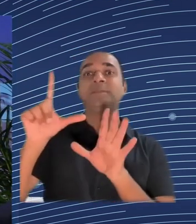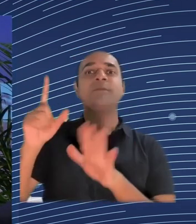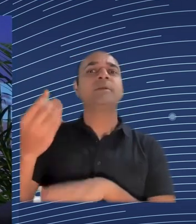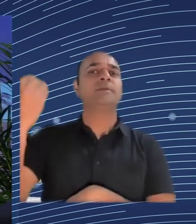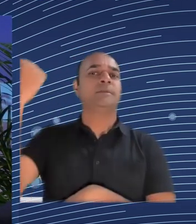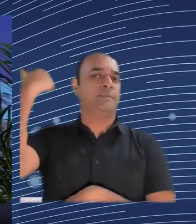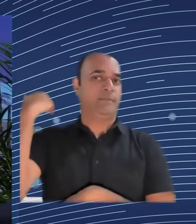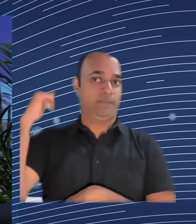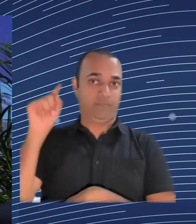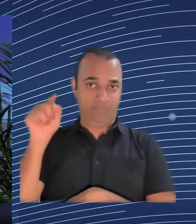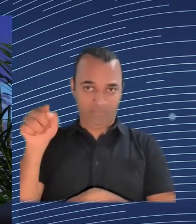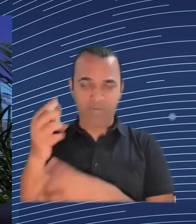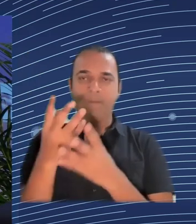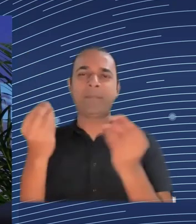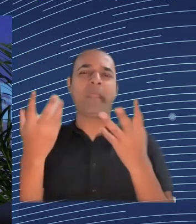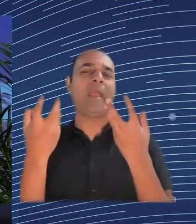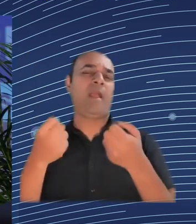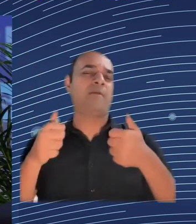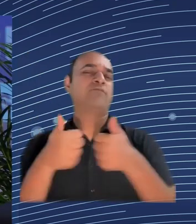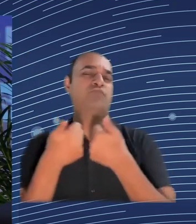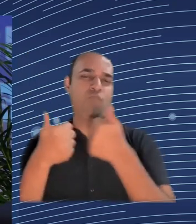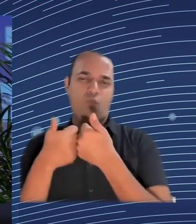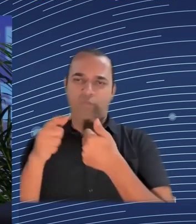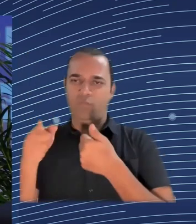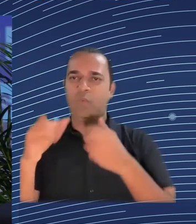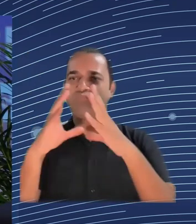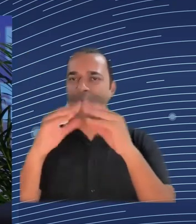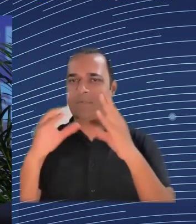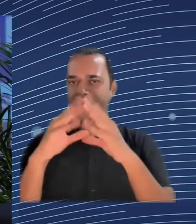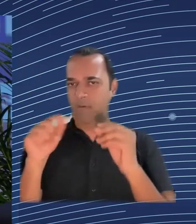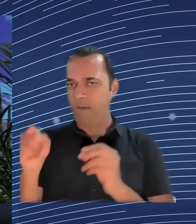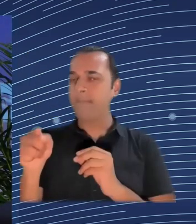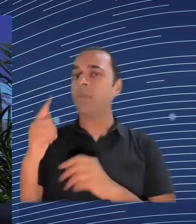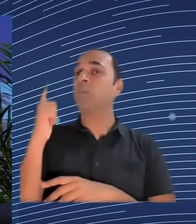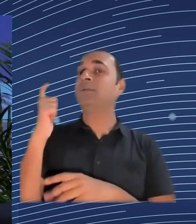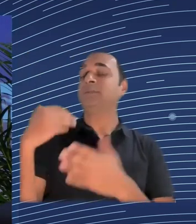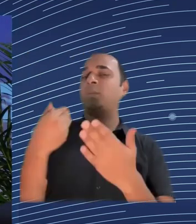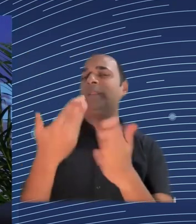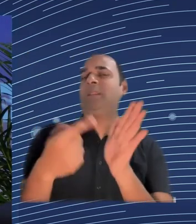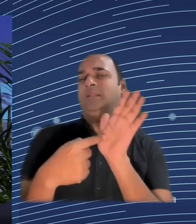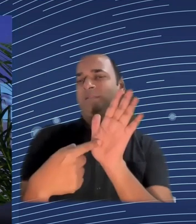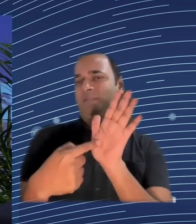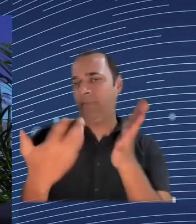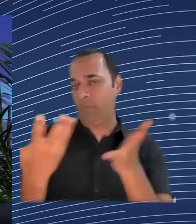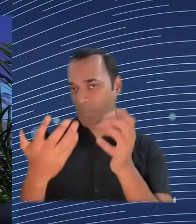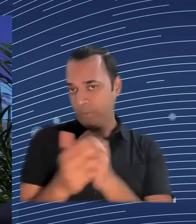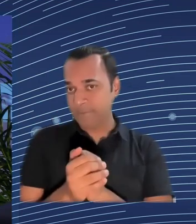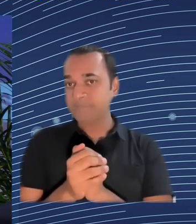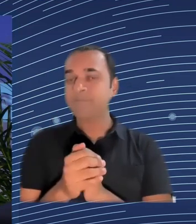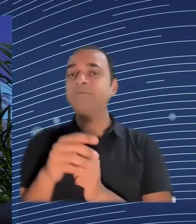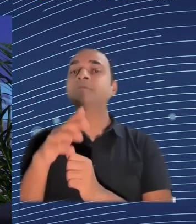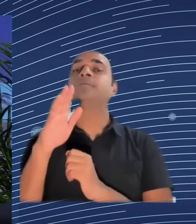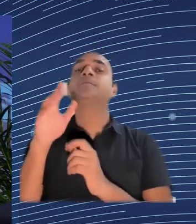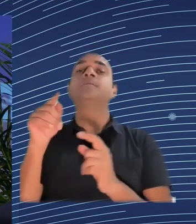ESF money for this program, intensely with the Commission, because we thought that we really need to invest in screening, early prevention